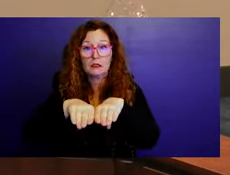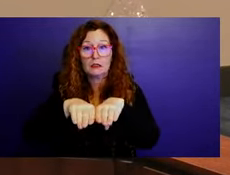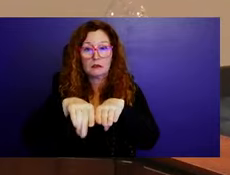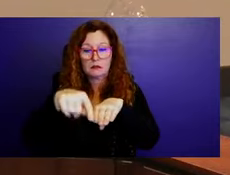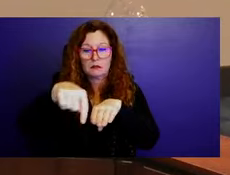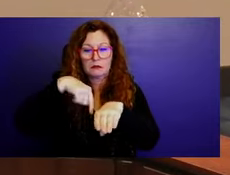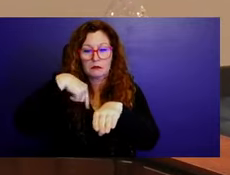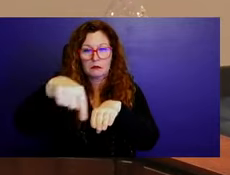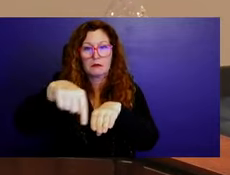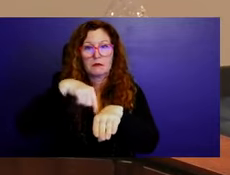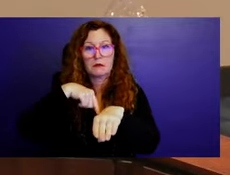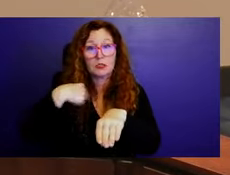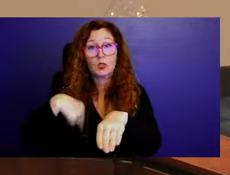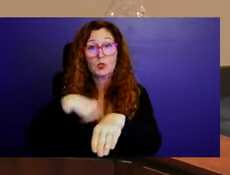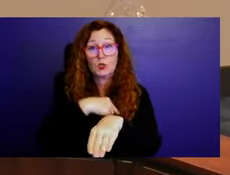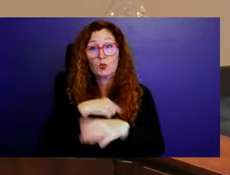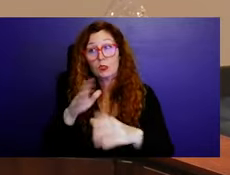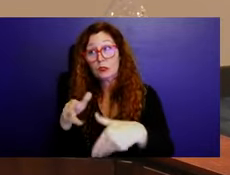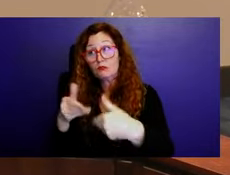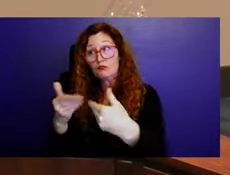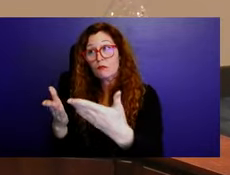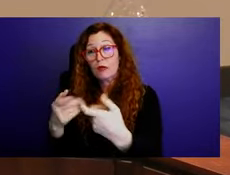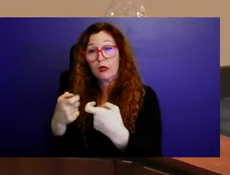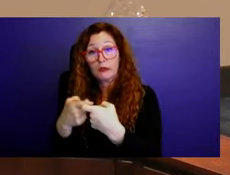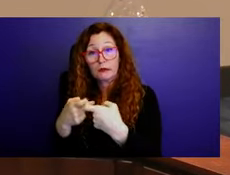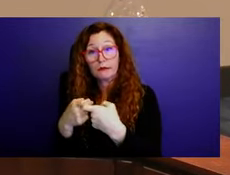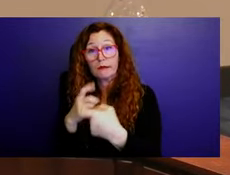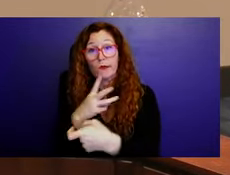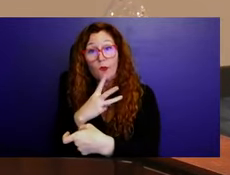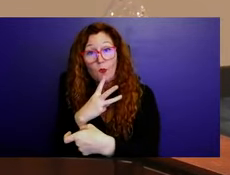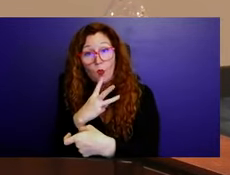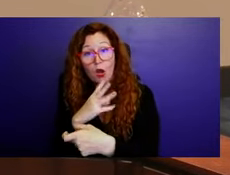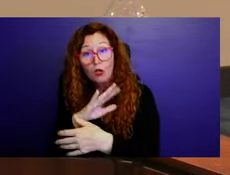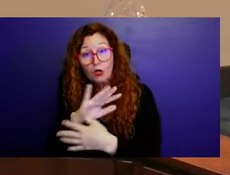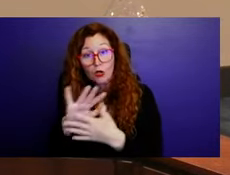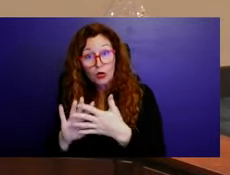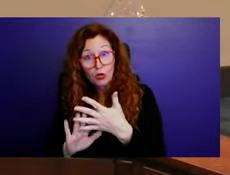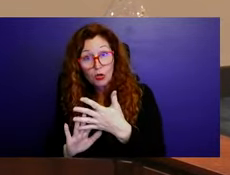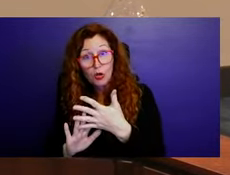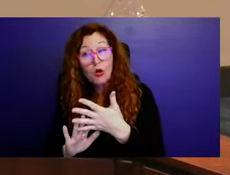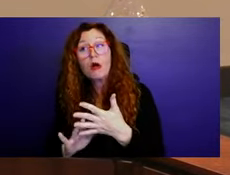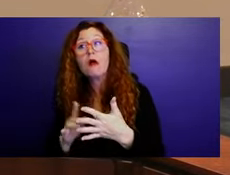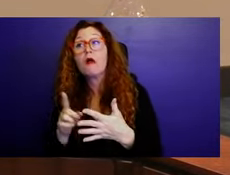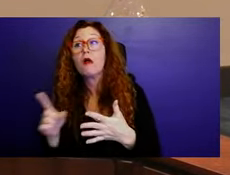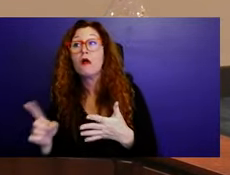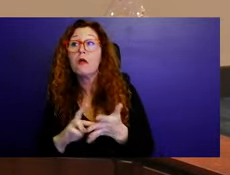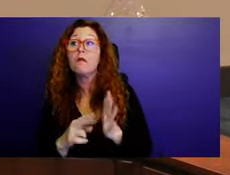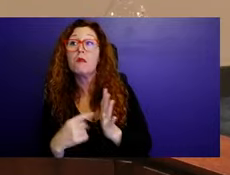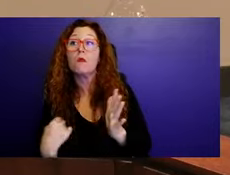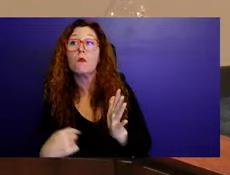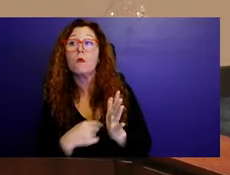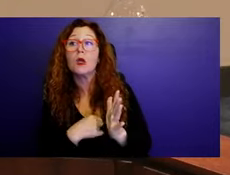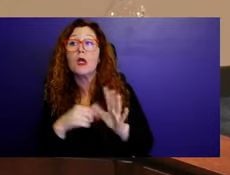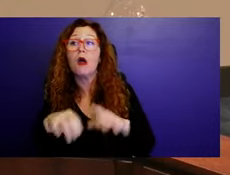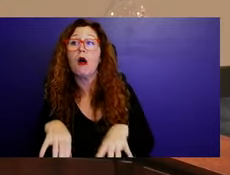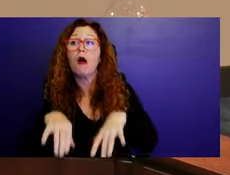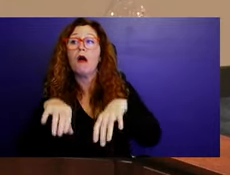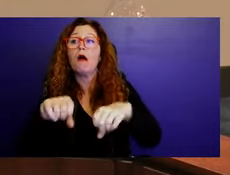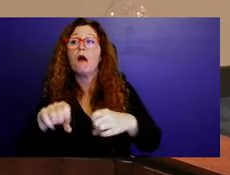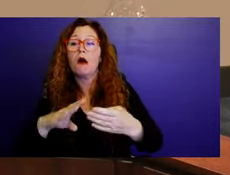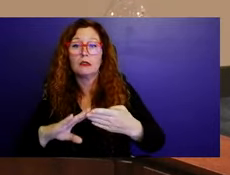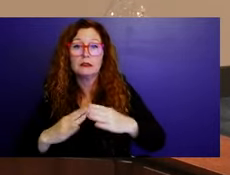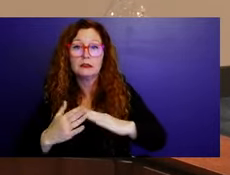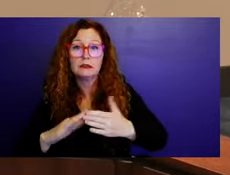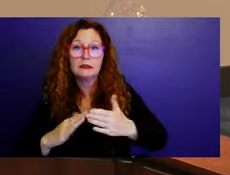it essentially is an annexation plan. It is kind of a shared service interlocal agreement. Um, and within